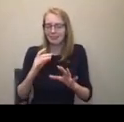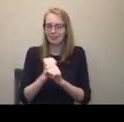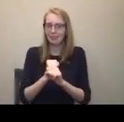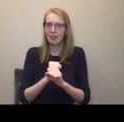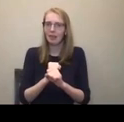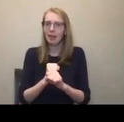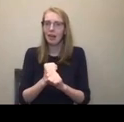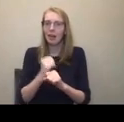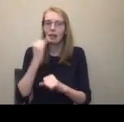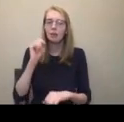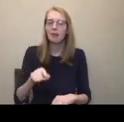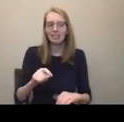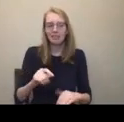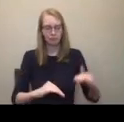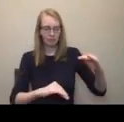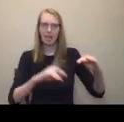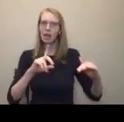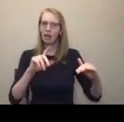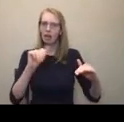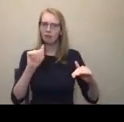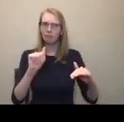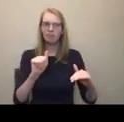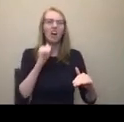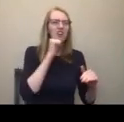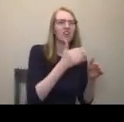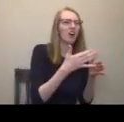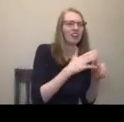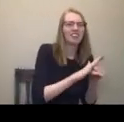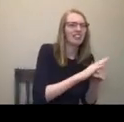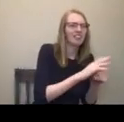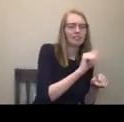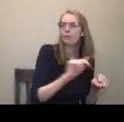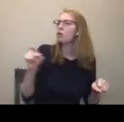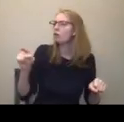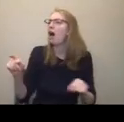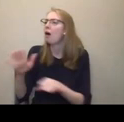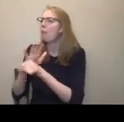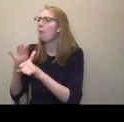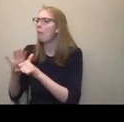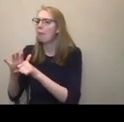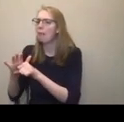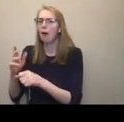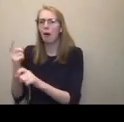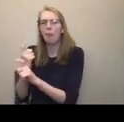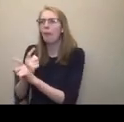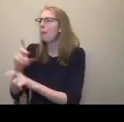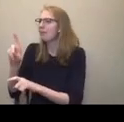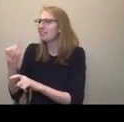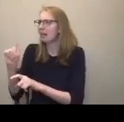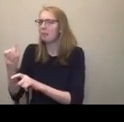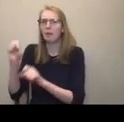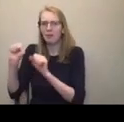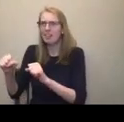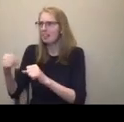ride. So it's how you get categorized. If you have cerebral palsy, you go to this agency and you get these services. If you're blind, you go to the Canadian